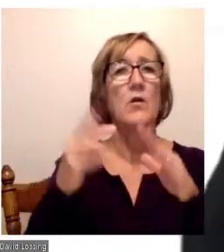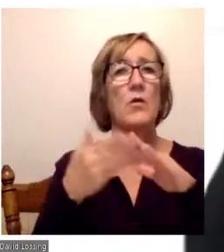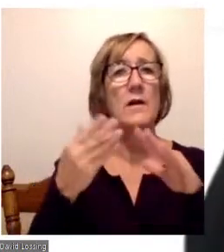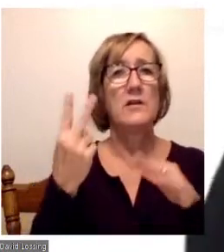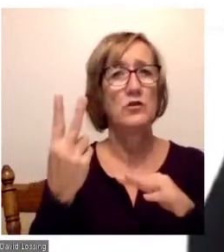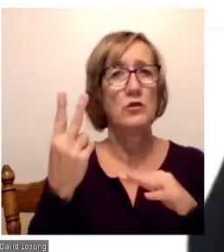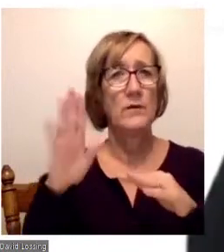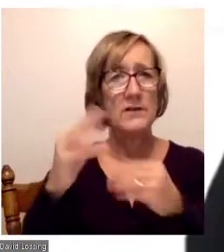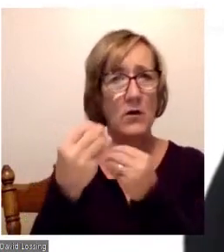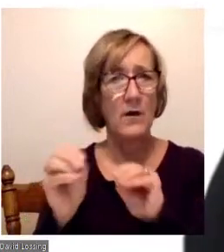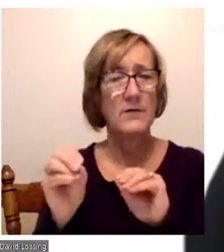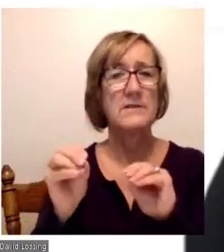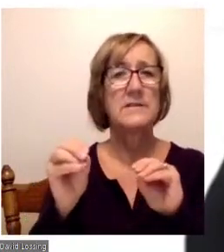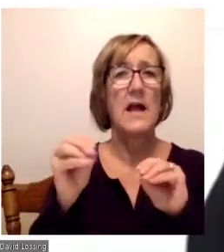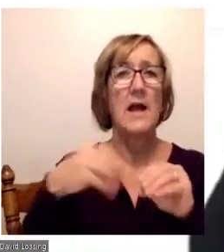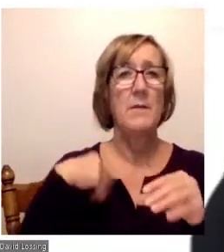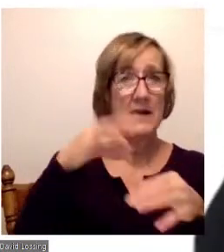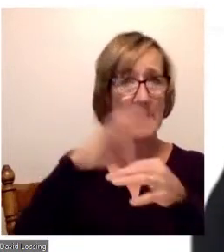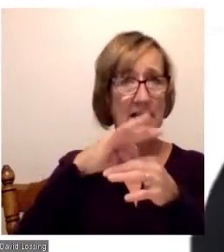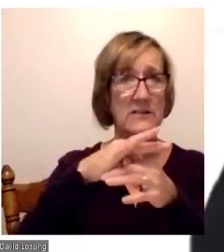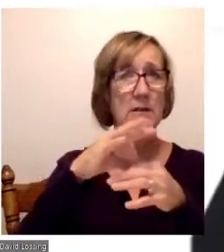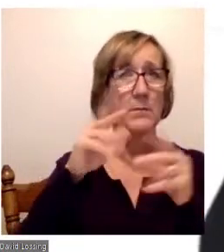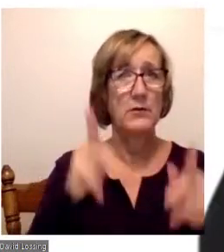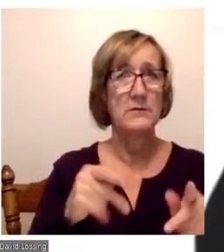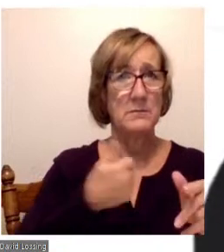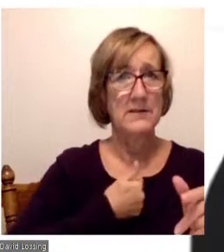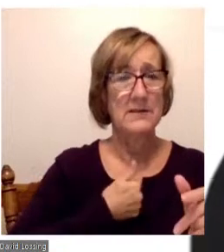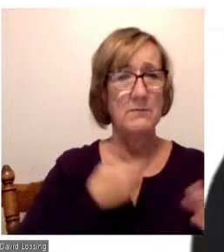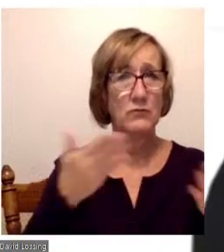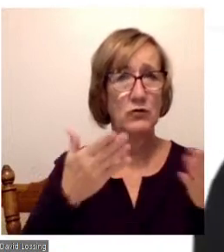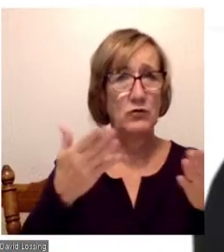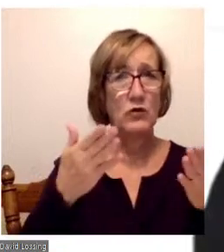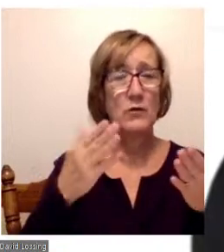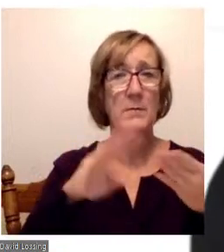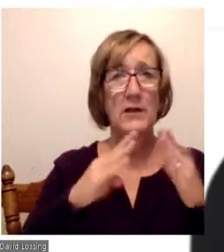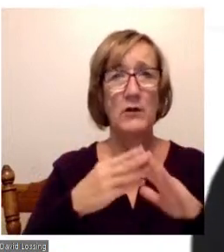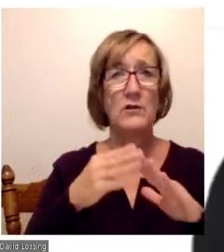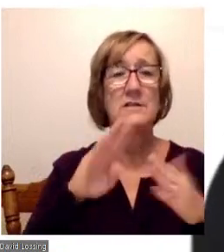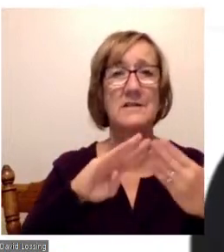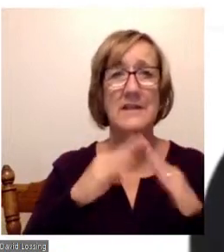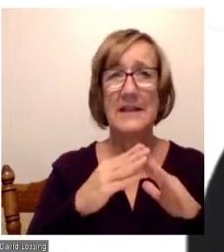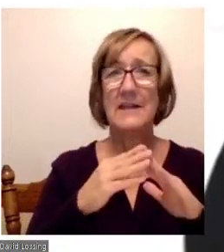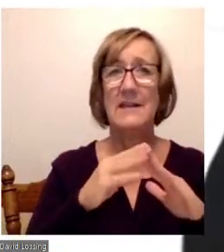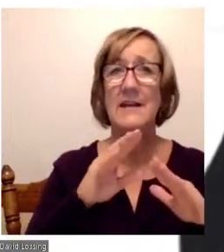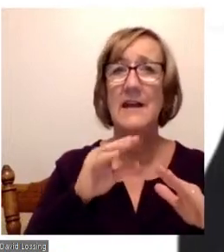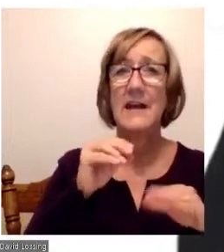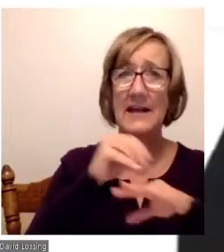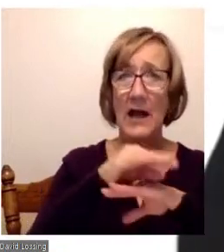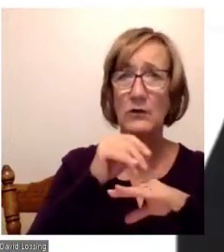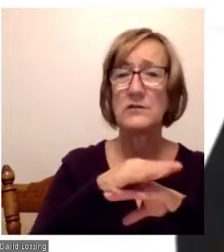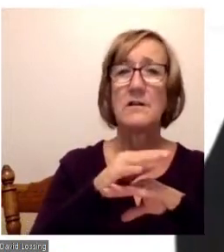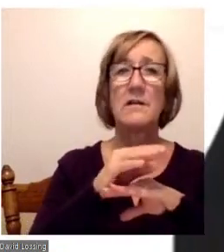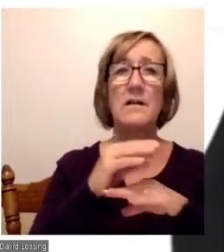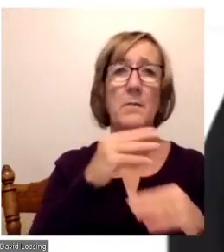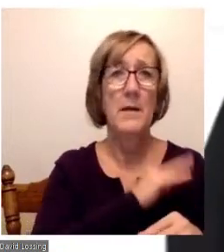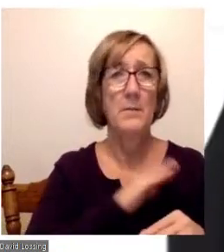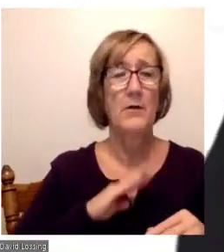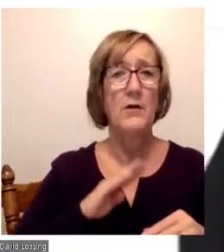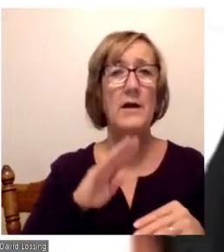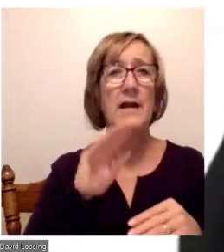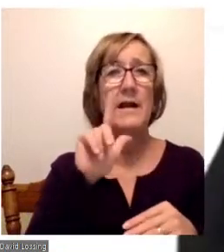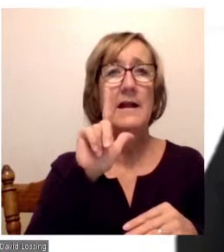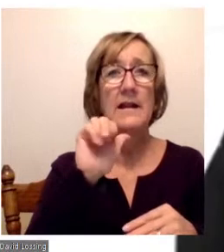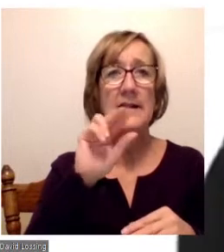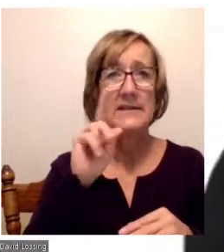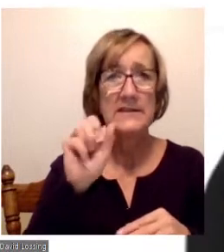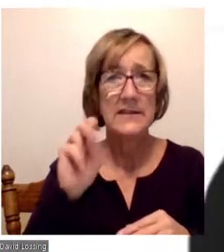I've been an elected official myself. I served my community as a city council member and as the mayor in Linden for 12 years. So I